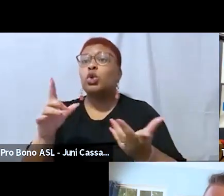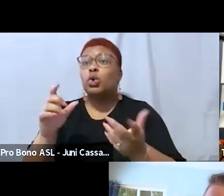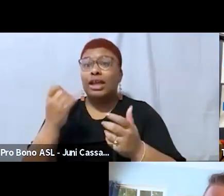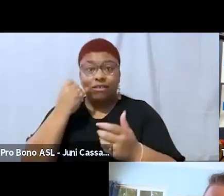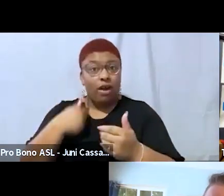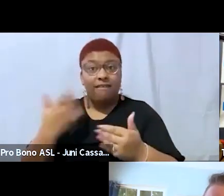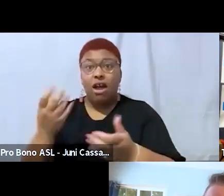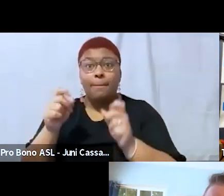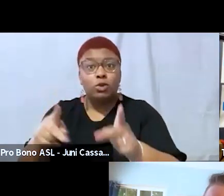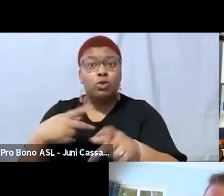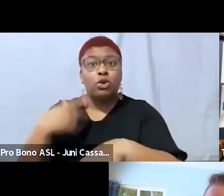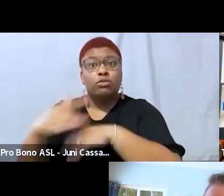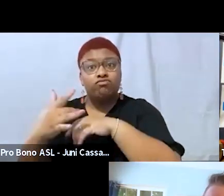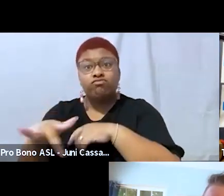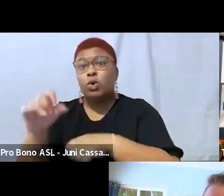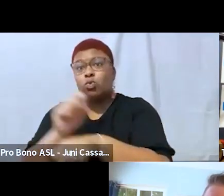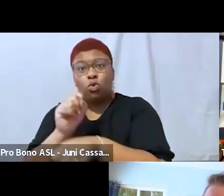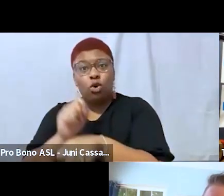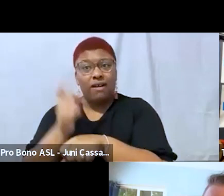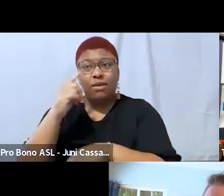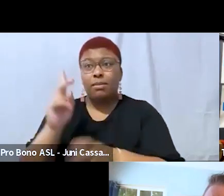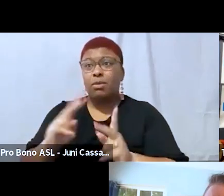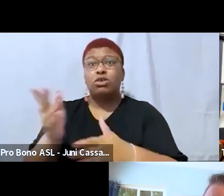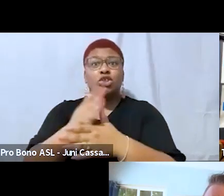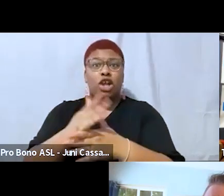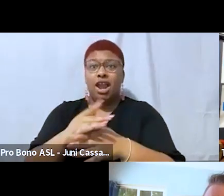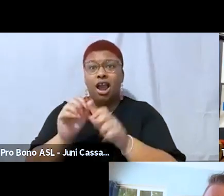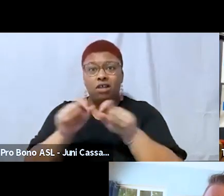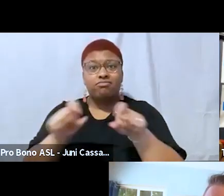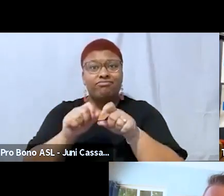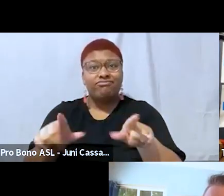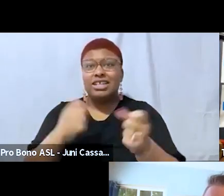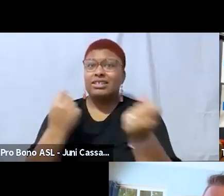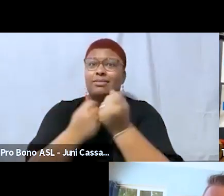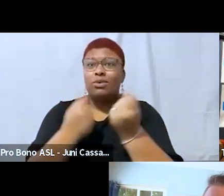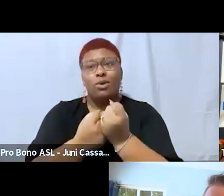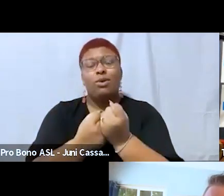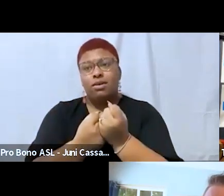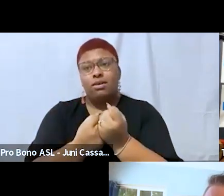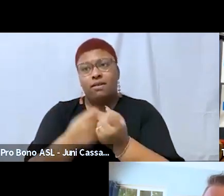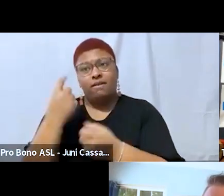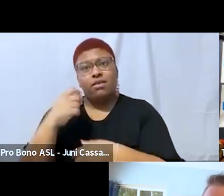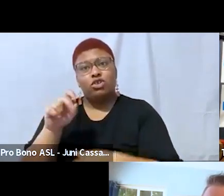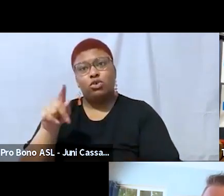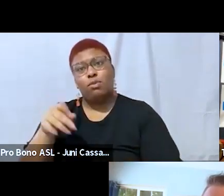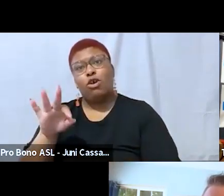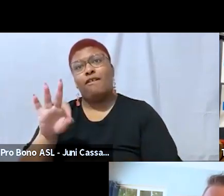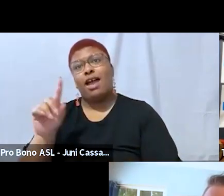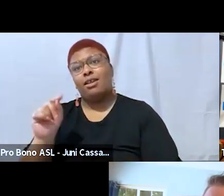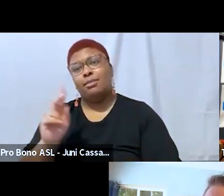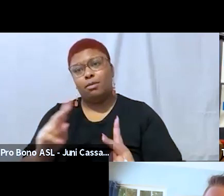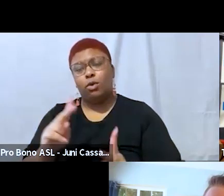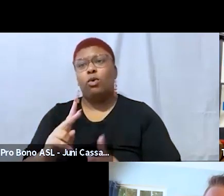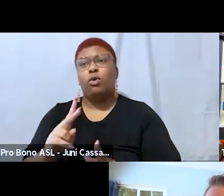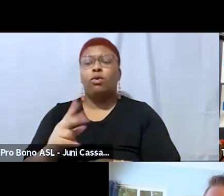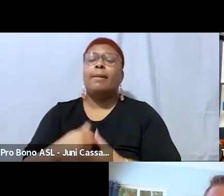opportunities for people you know share share those and support those and also think about the um that their angel and many others